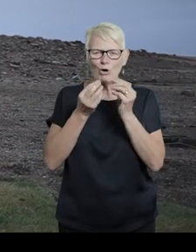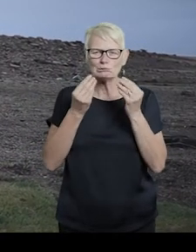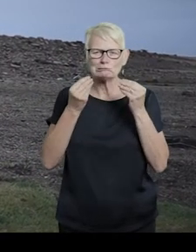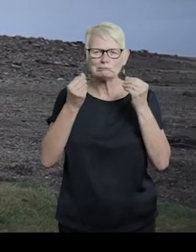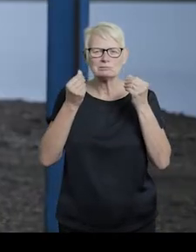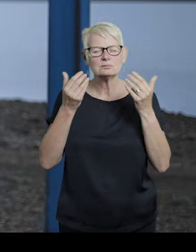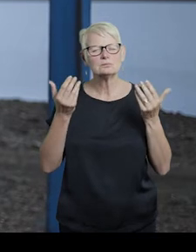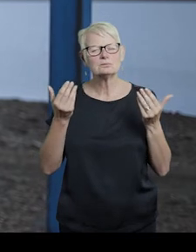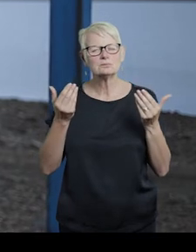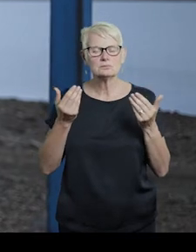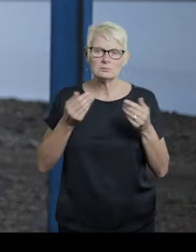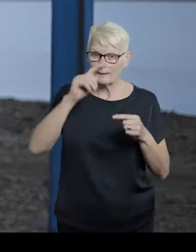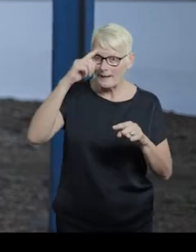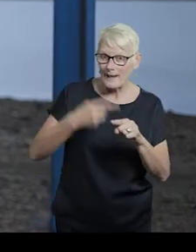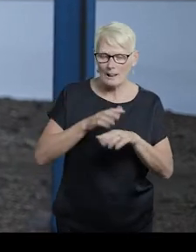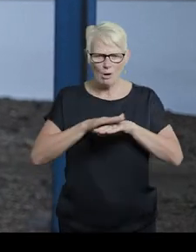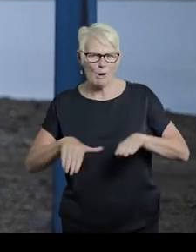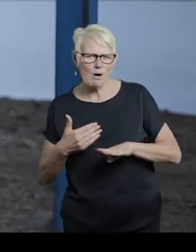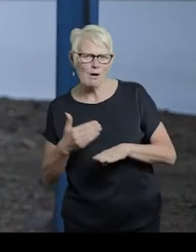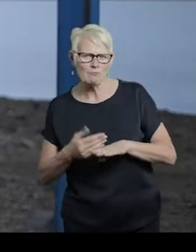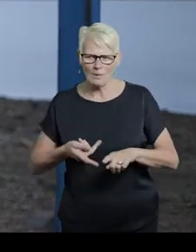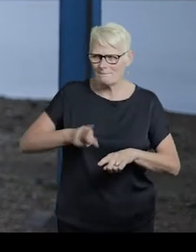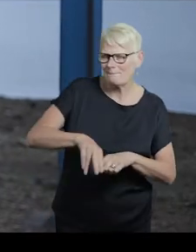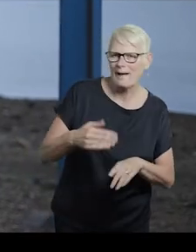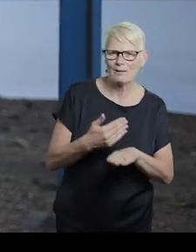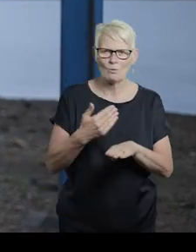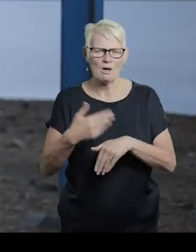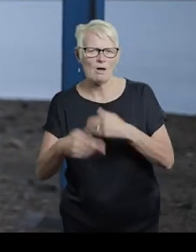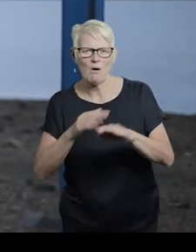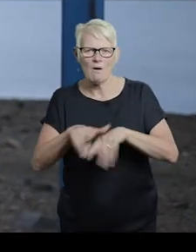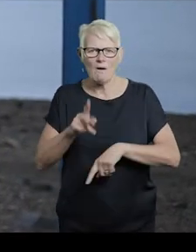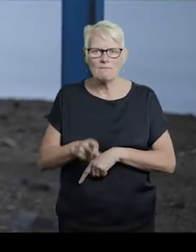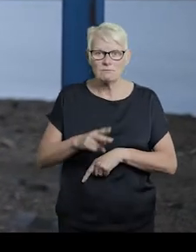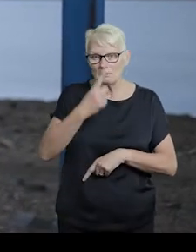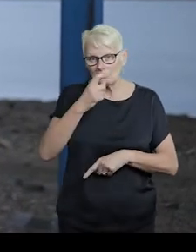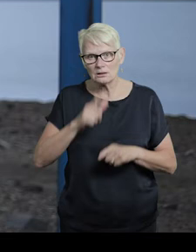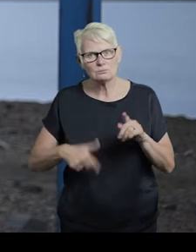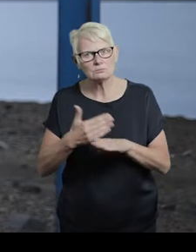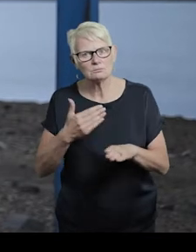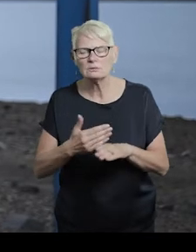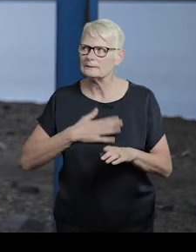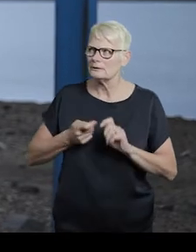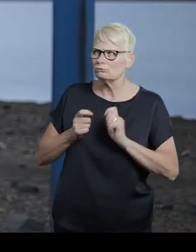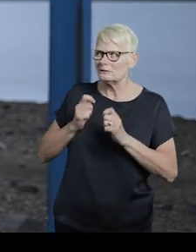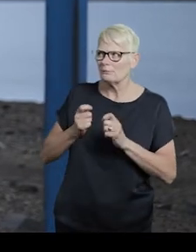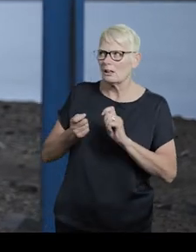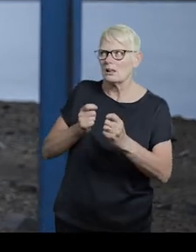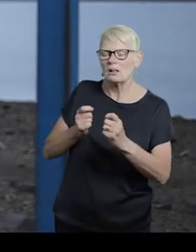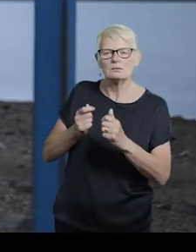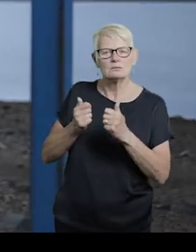Get ill. Time off. Bounce back. Relapse. Can you do your job? Reasonable adjustments.